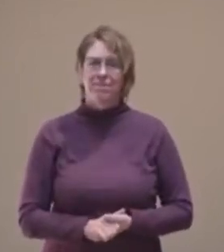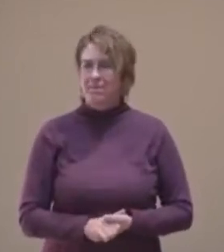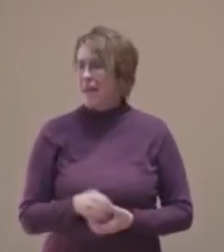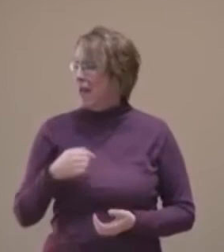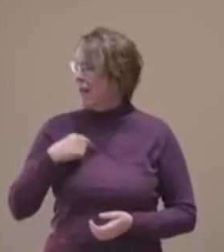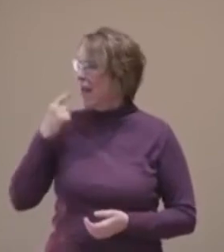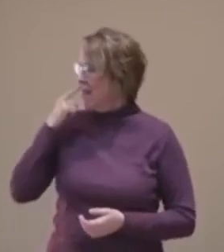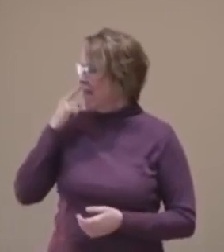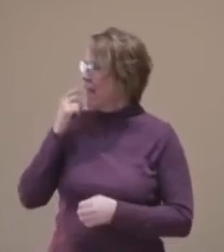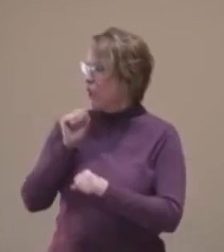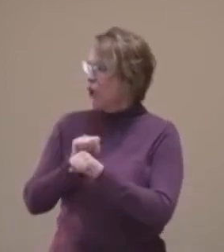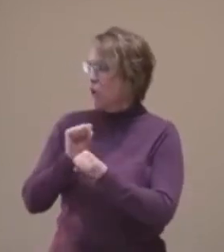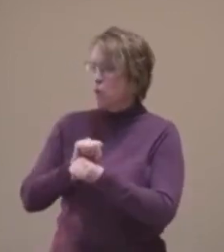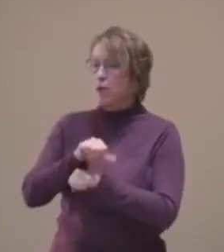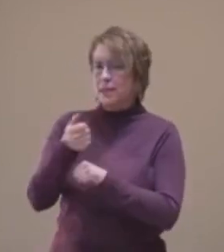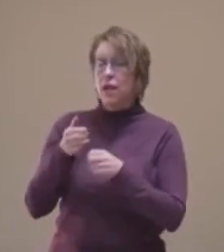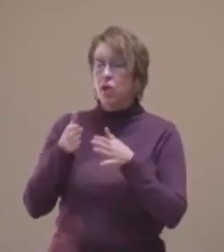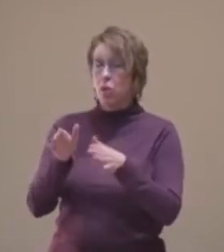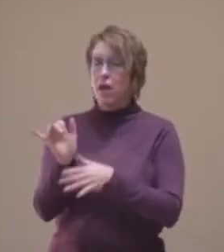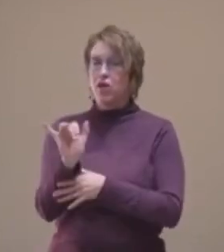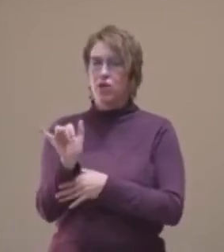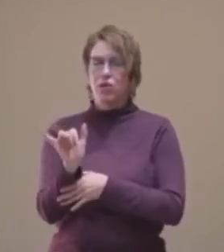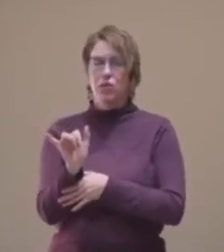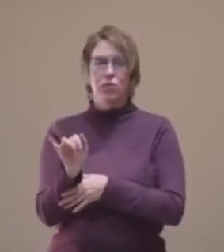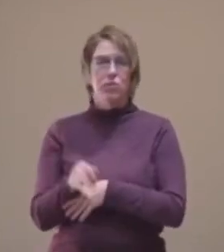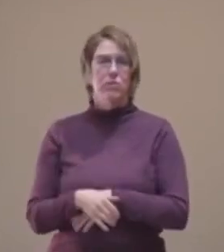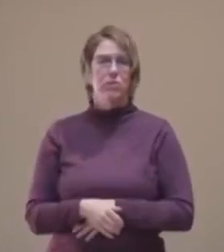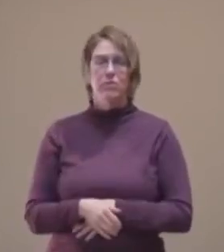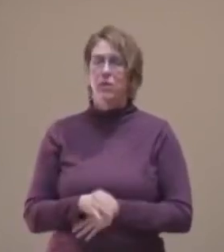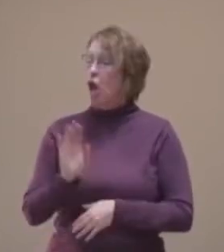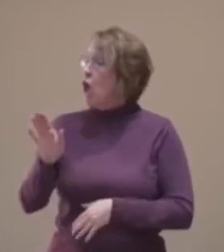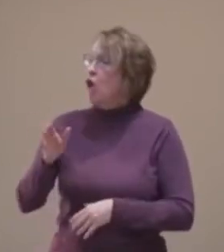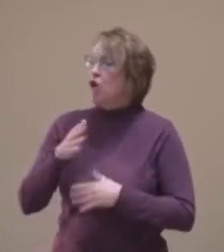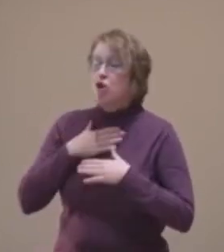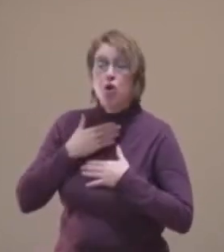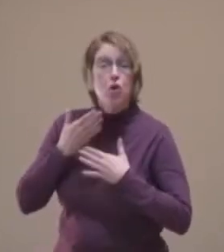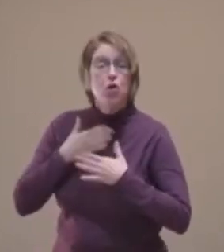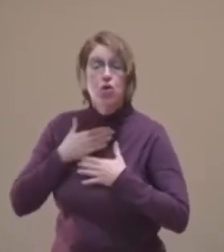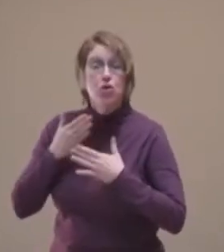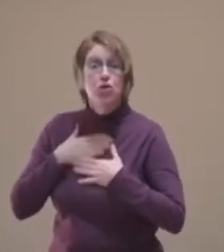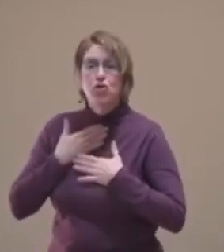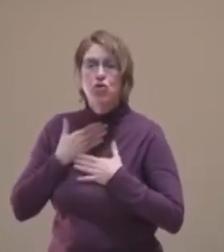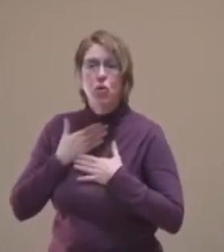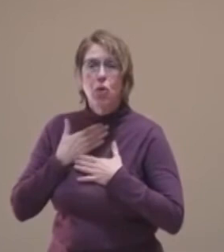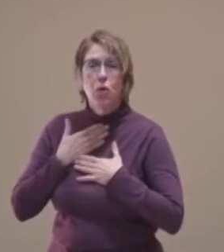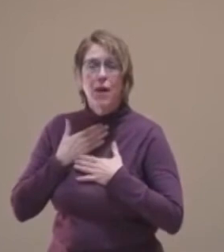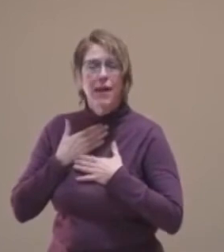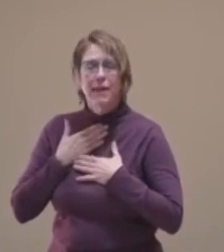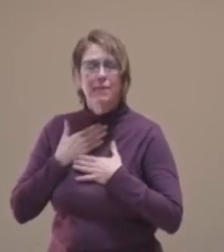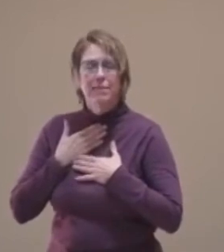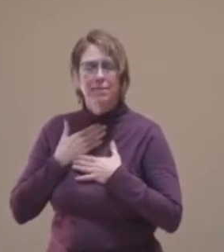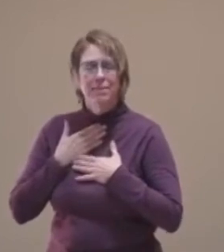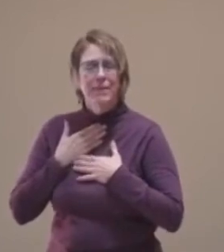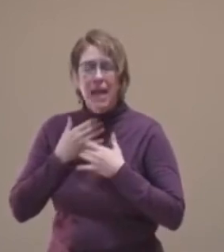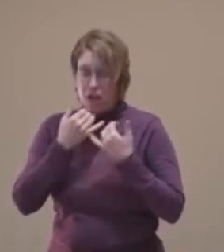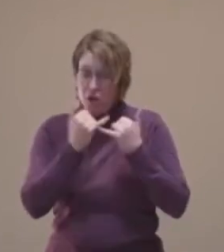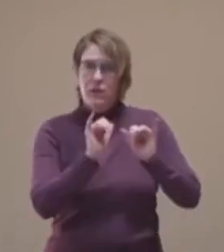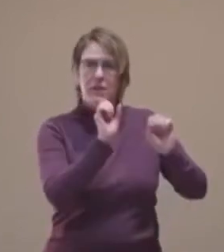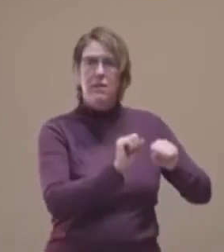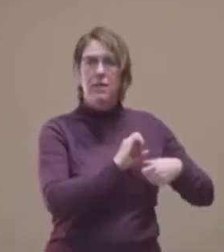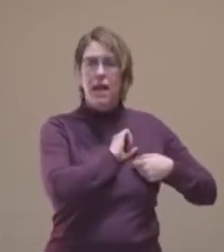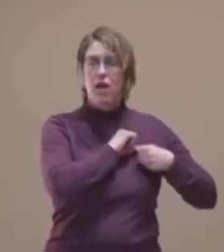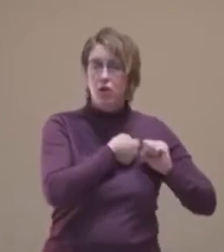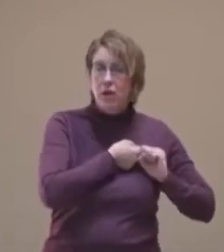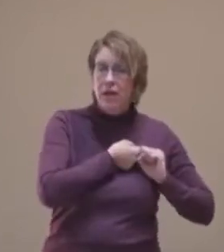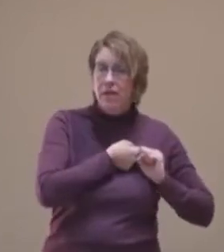works the other way, too, in this holiday season. You are not betraying your joy by feeling your grief. There is room